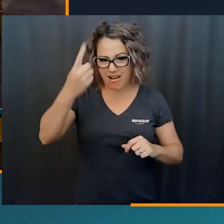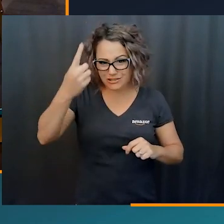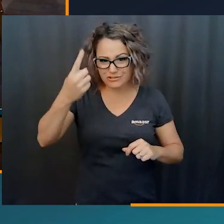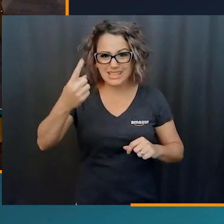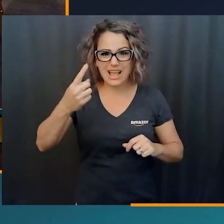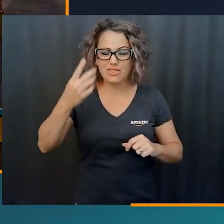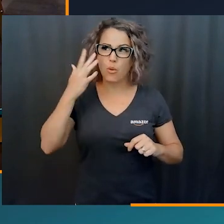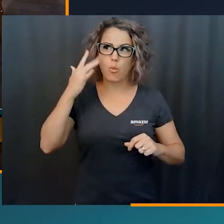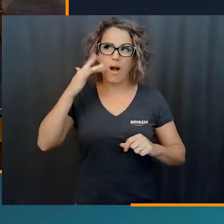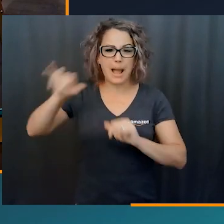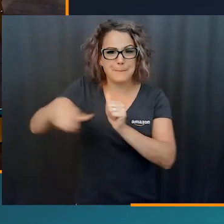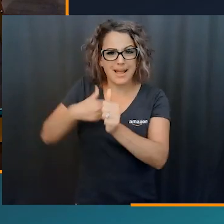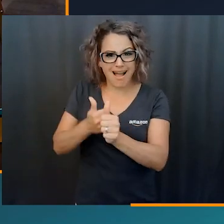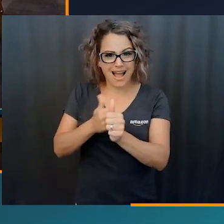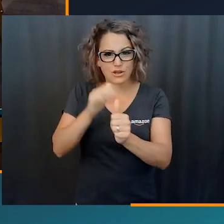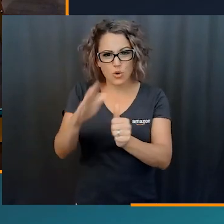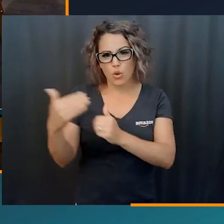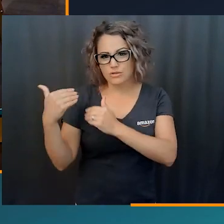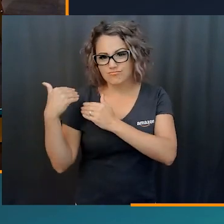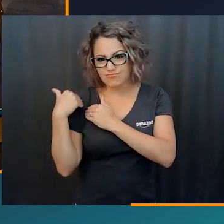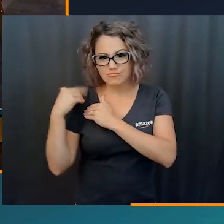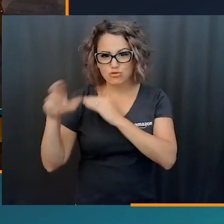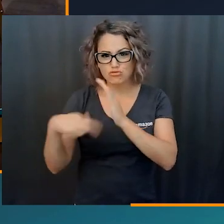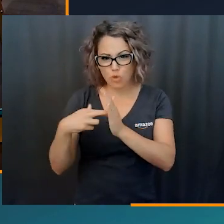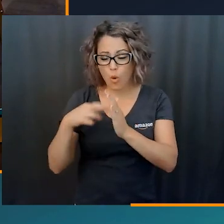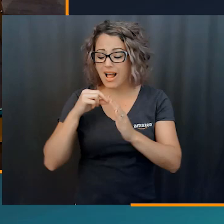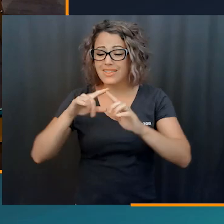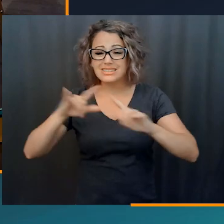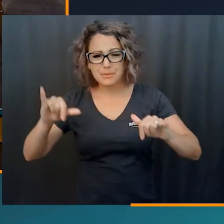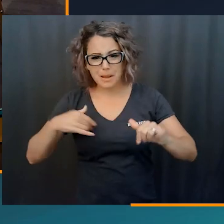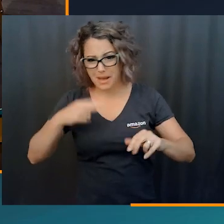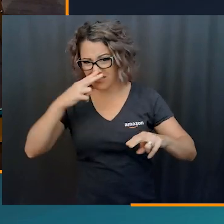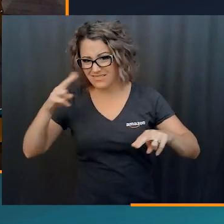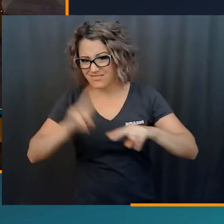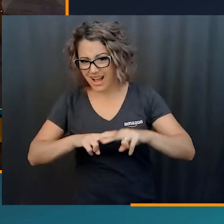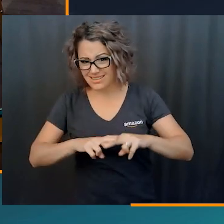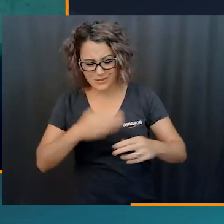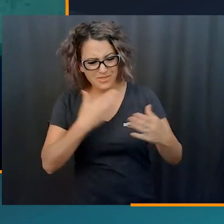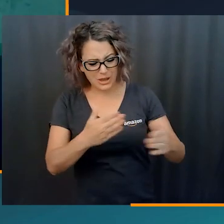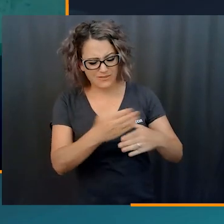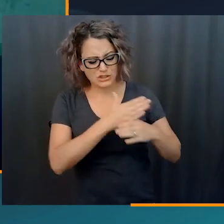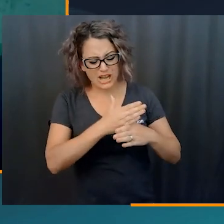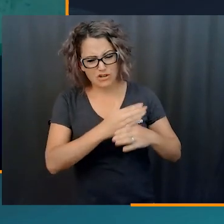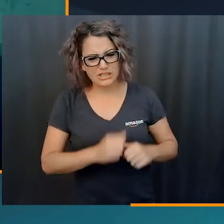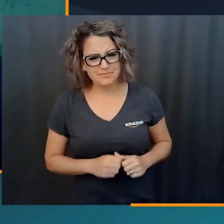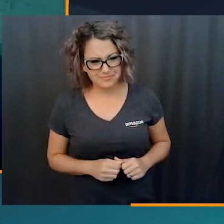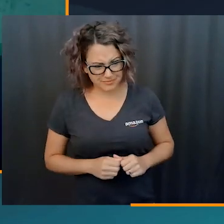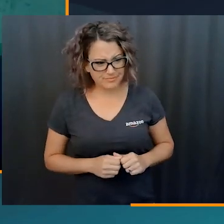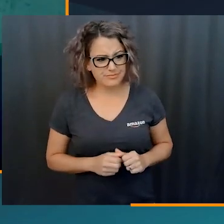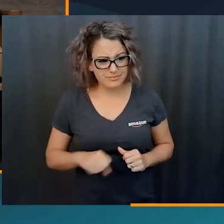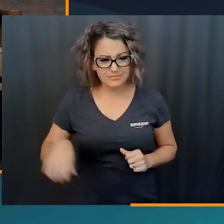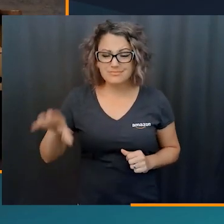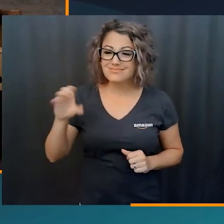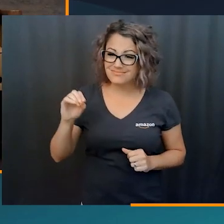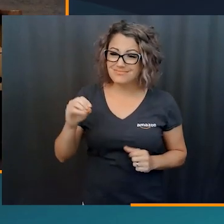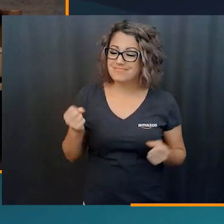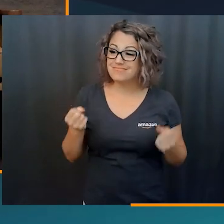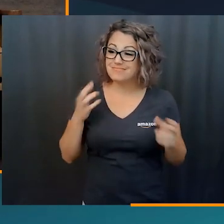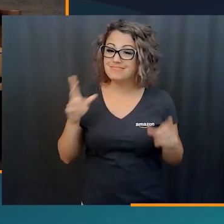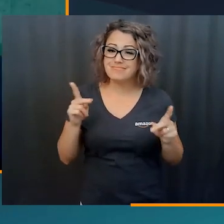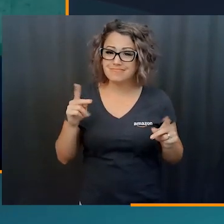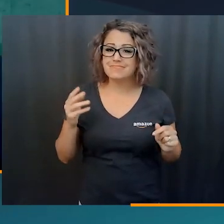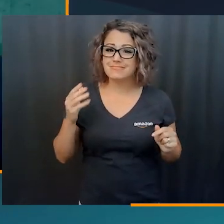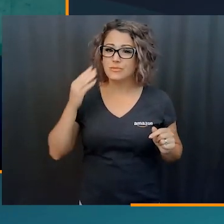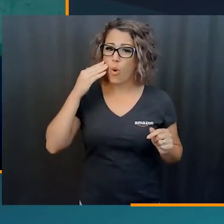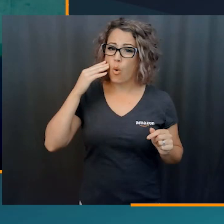um, in terms of a fulfilling feeling doing, understanding the why behind why you're doing your role and also having fun while doing that. So thank you for sharing. Yeah.